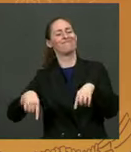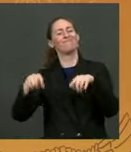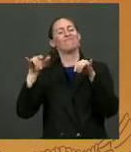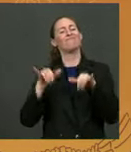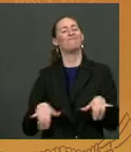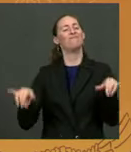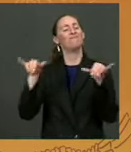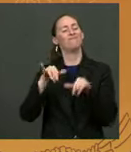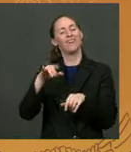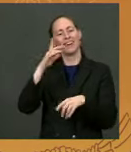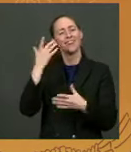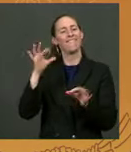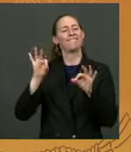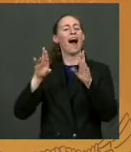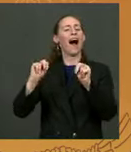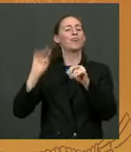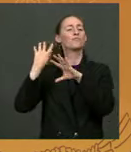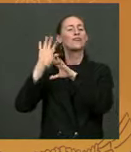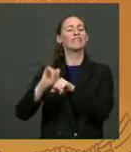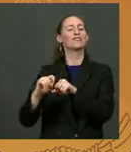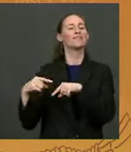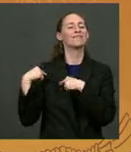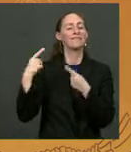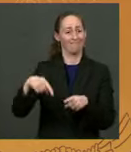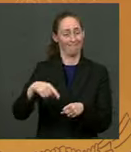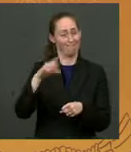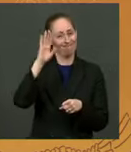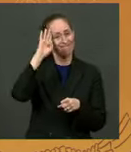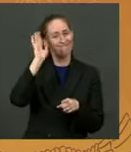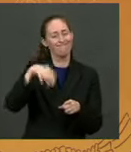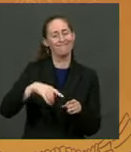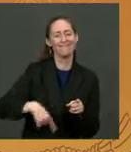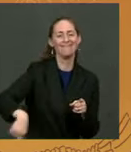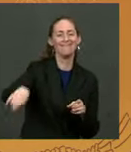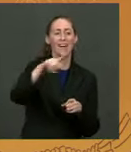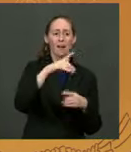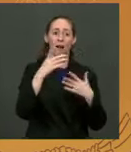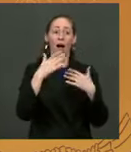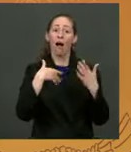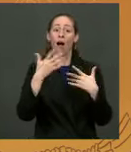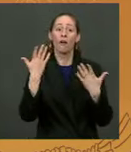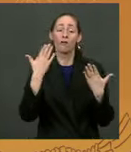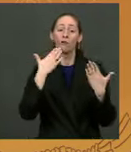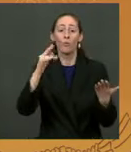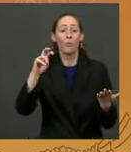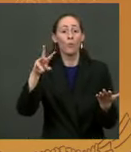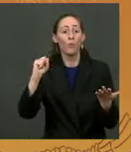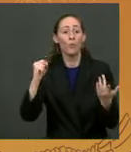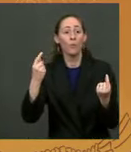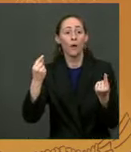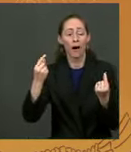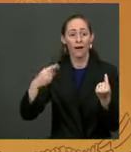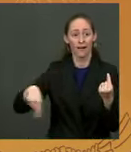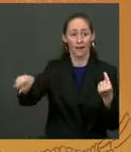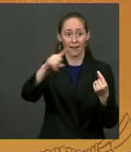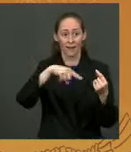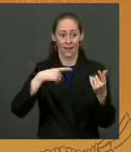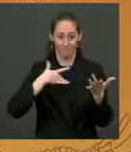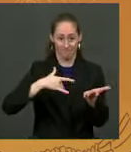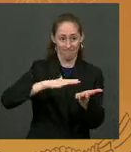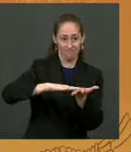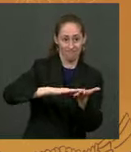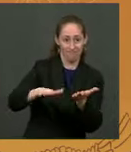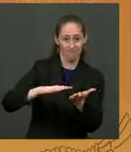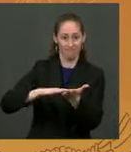turkeys, but the good news is, you'll still be able to visit them. After receiving their presidential pardon, Peanut Butter and